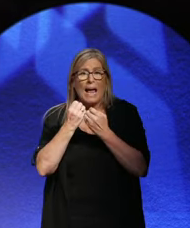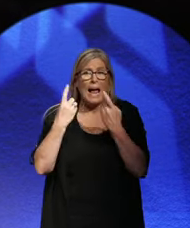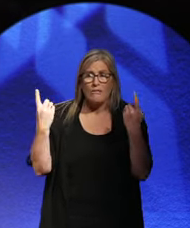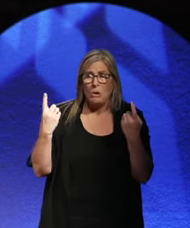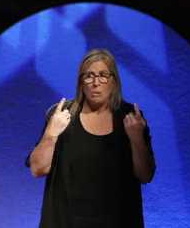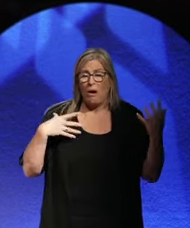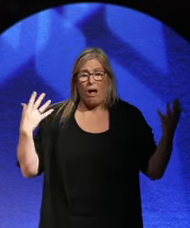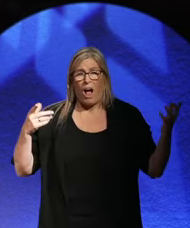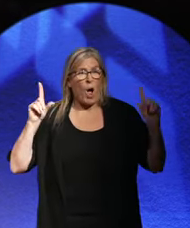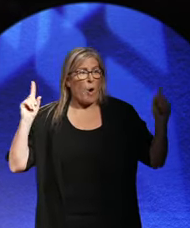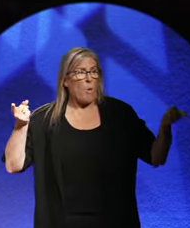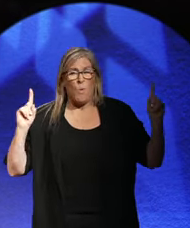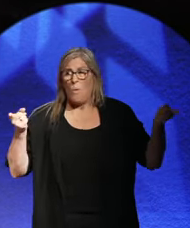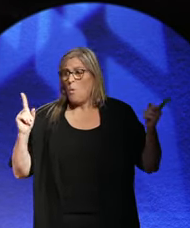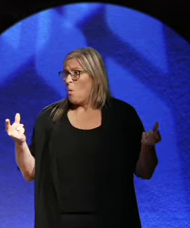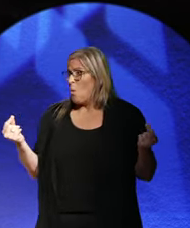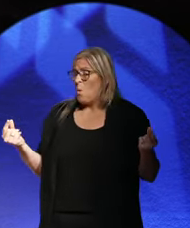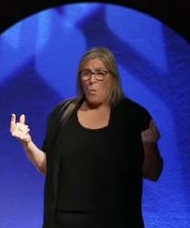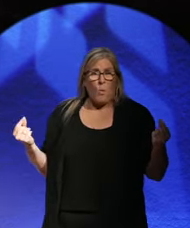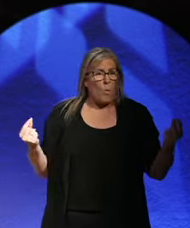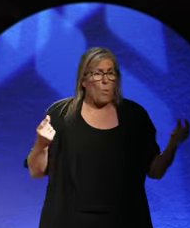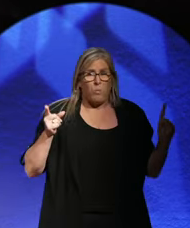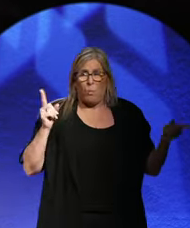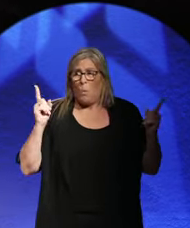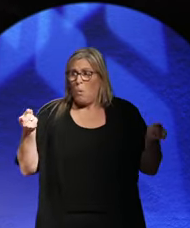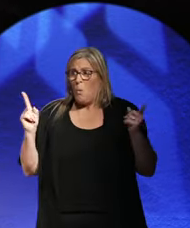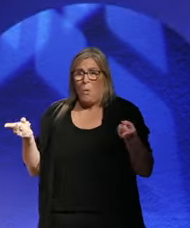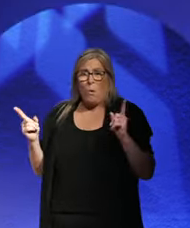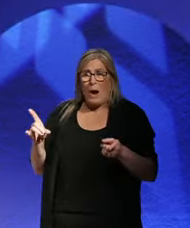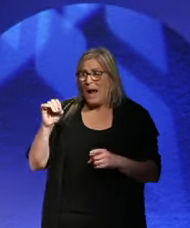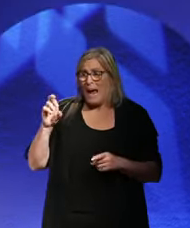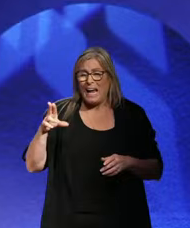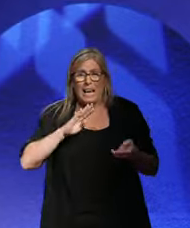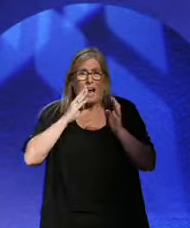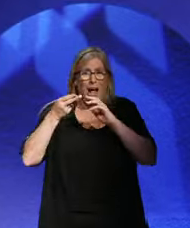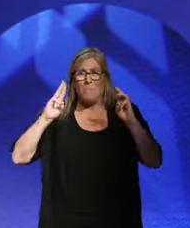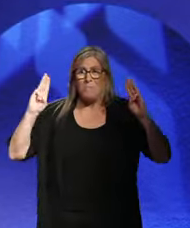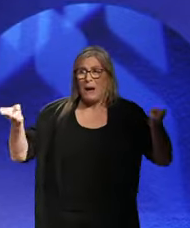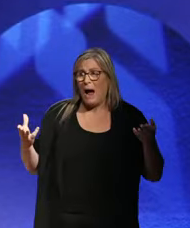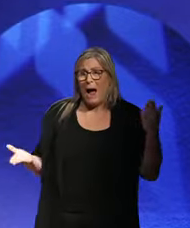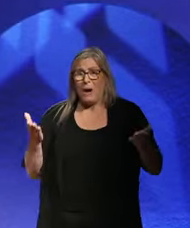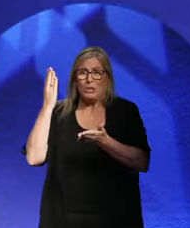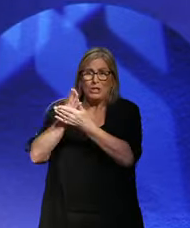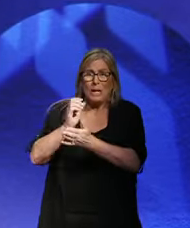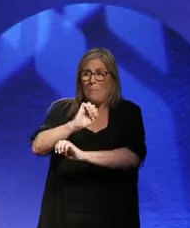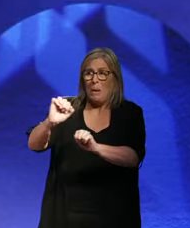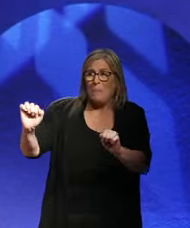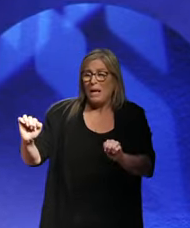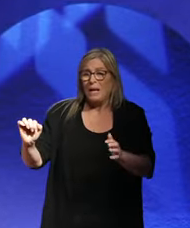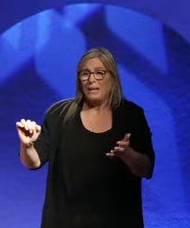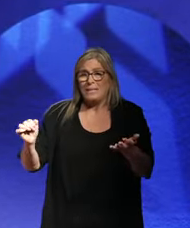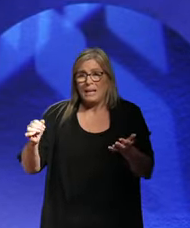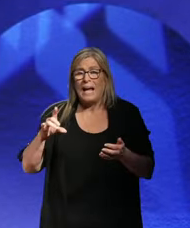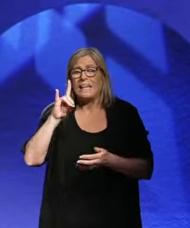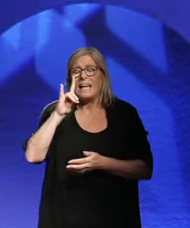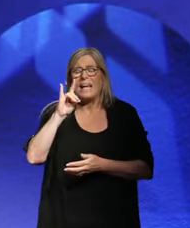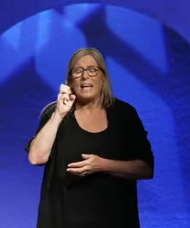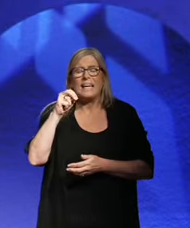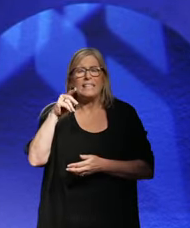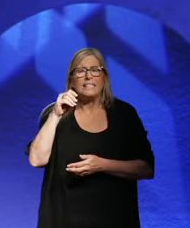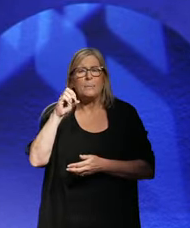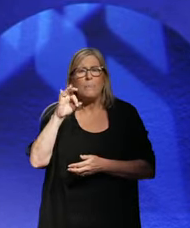around like headless chickens in Germany. You know, what's going to happen? Hitler's going to come to power. How are we going to stop him? And Hindenburg